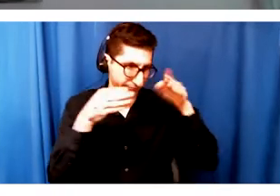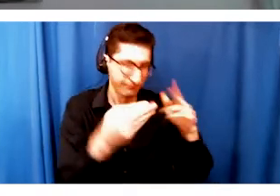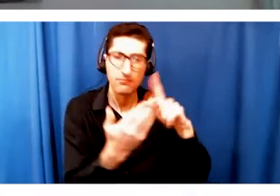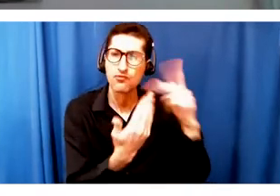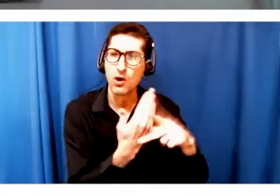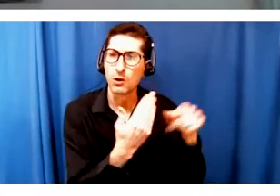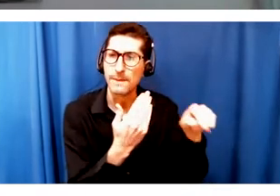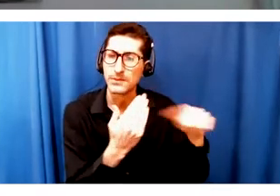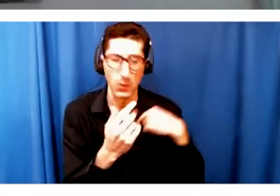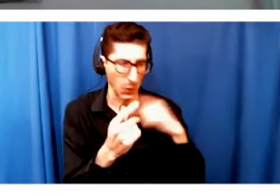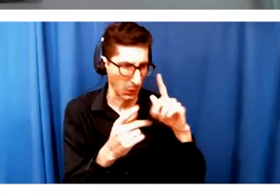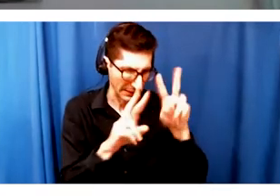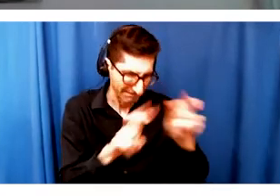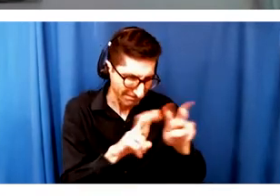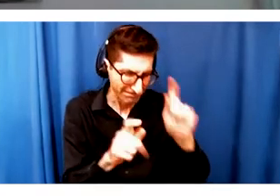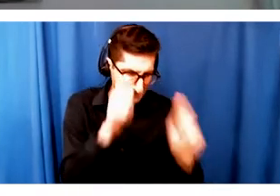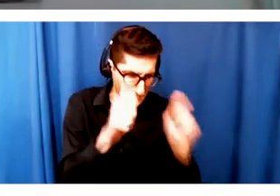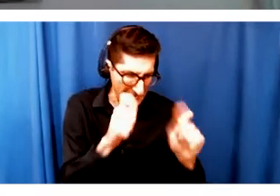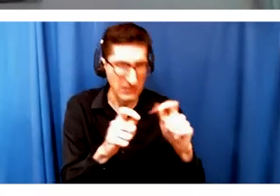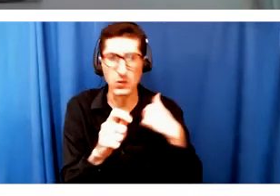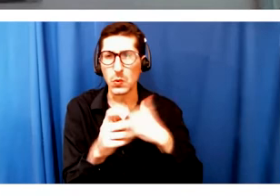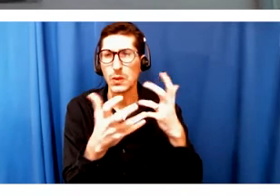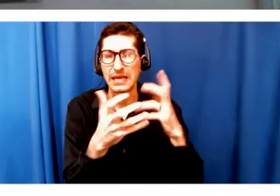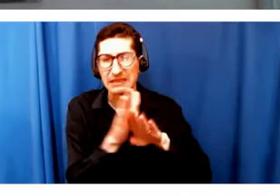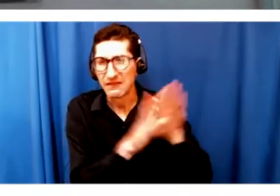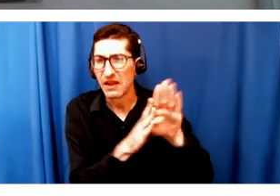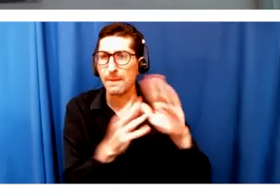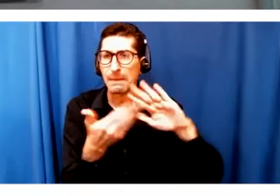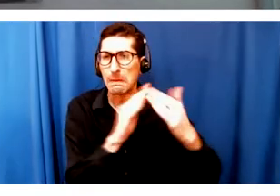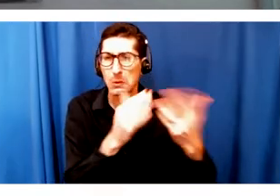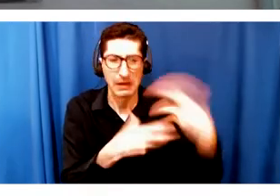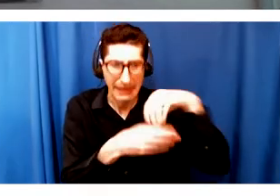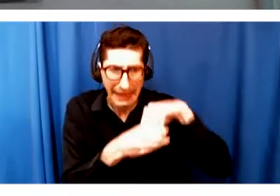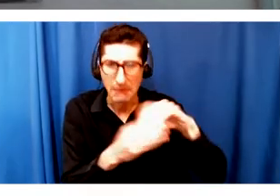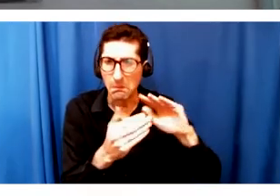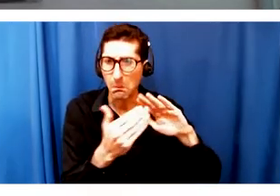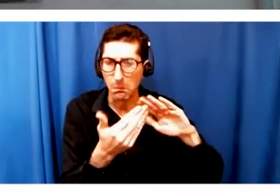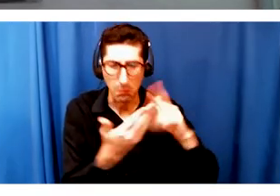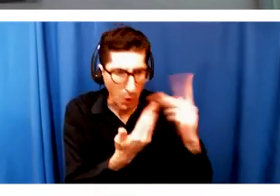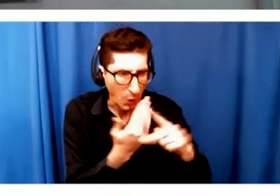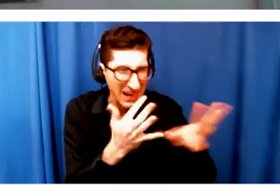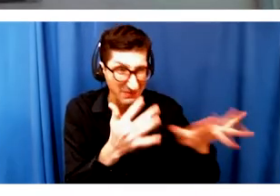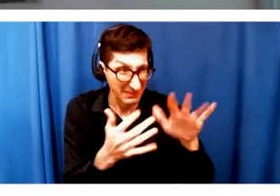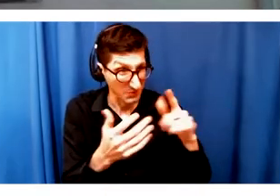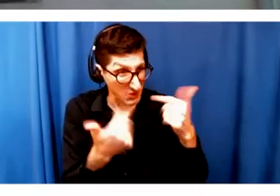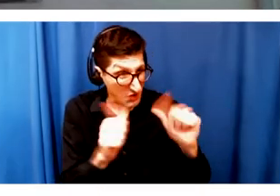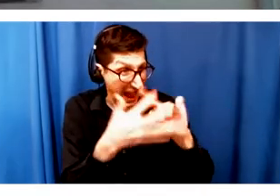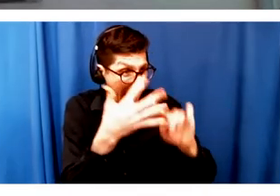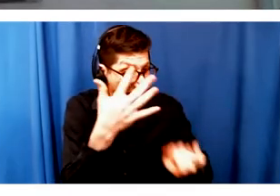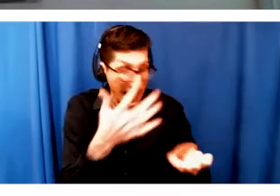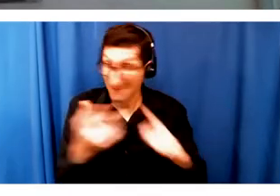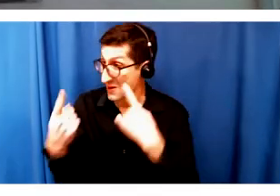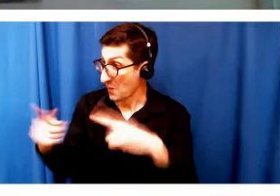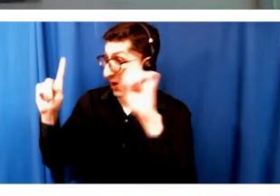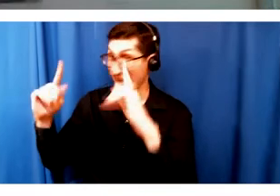we change programs, we create community engagement programs, and much of that hasn't worked to change the inequities that we